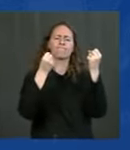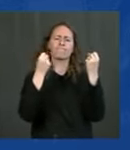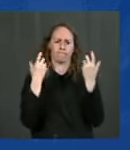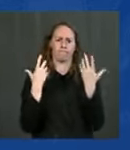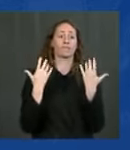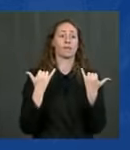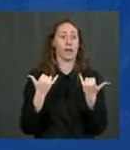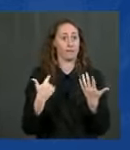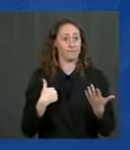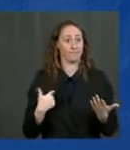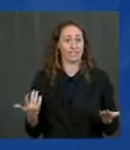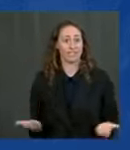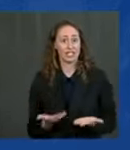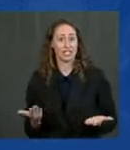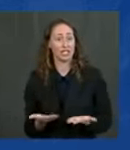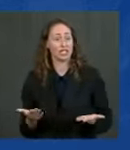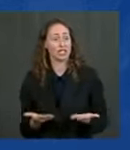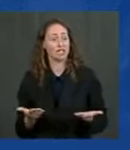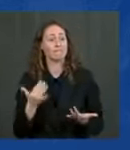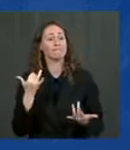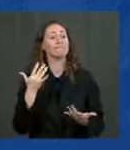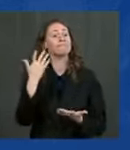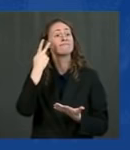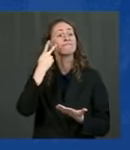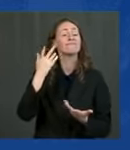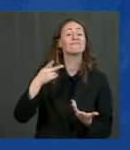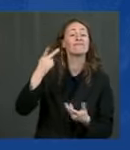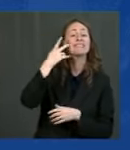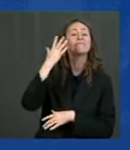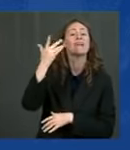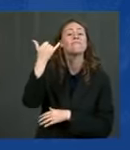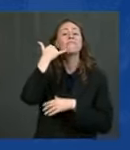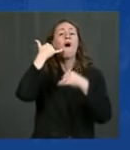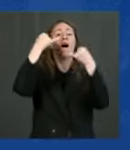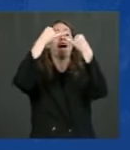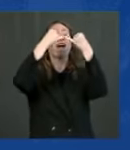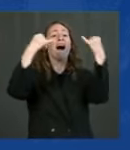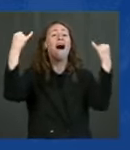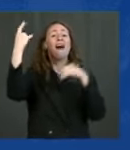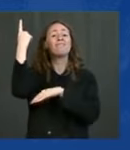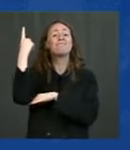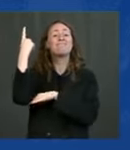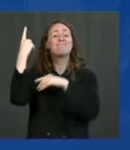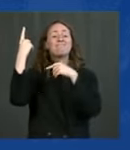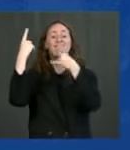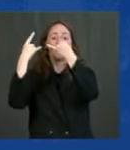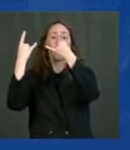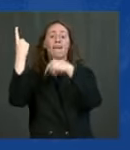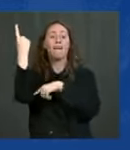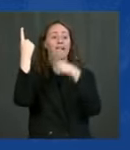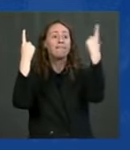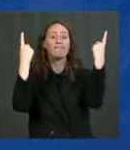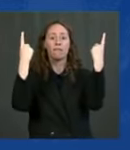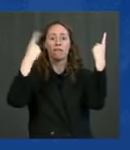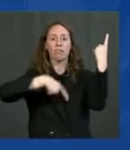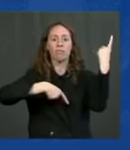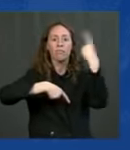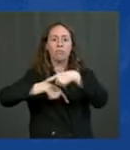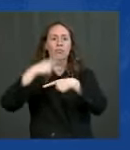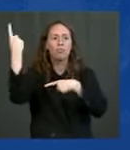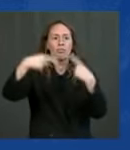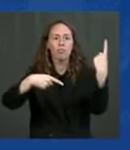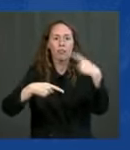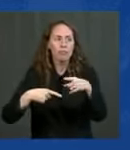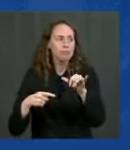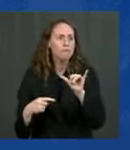so many telephone lines are down so many telephone poles are down so many of the of the way in which we